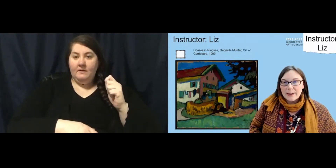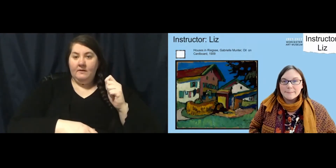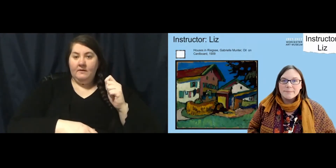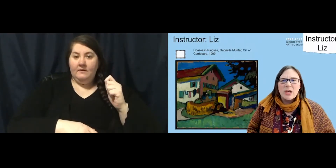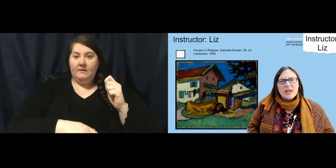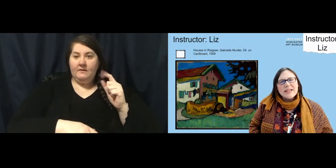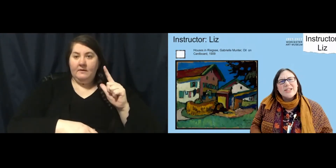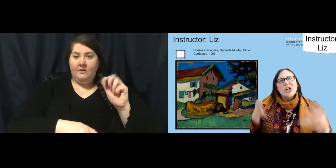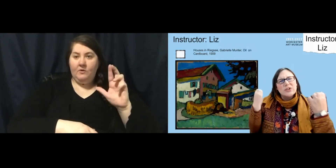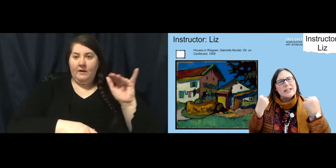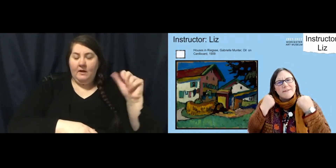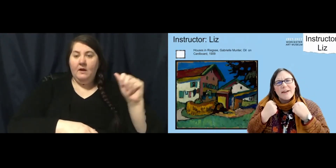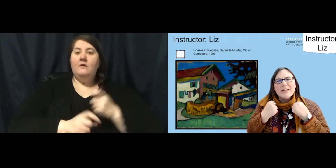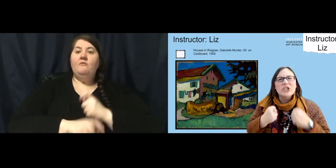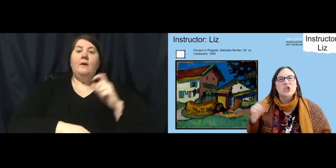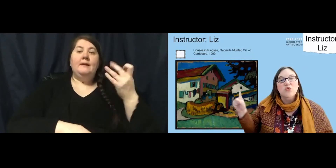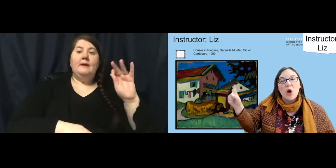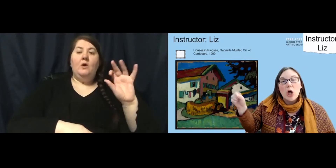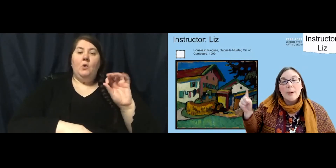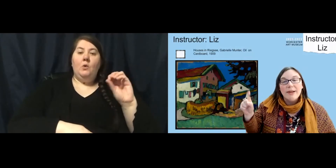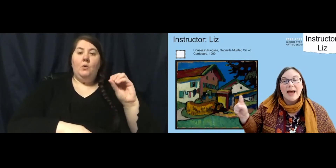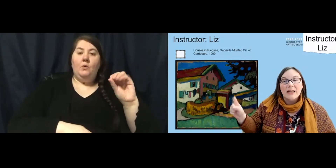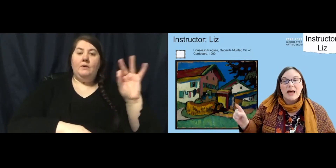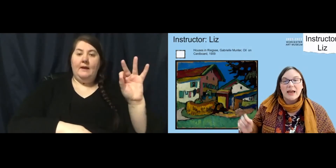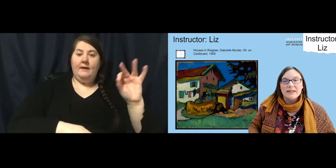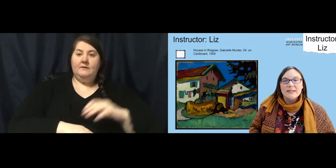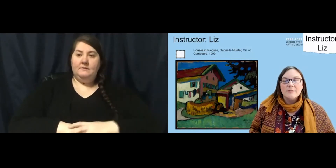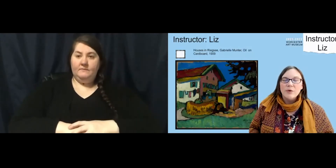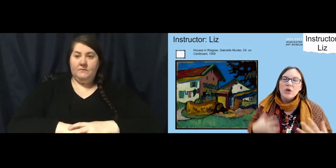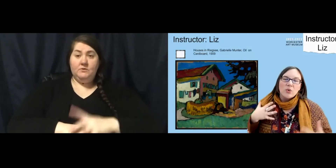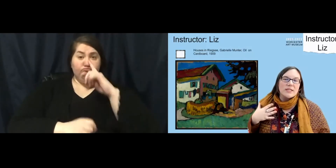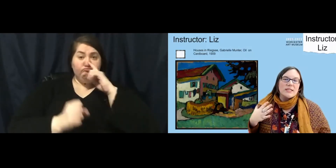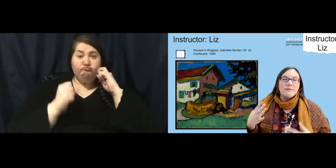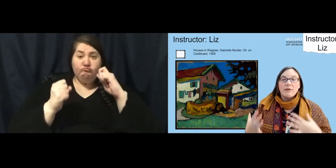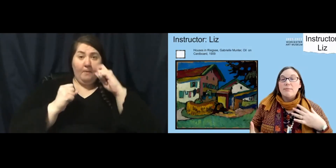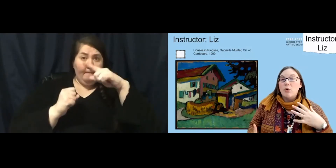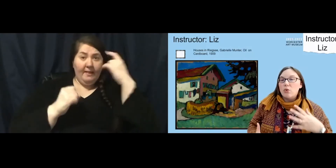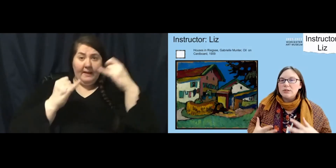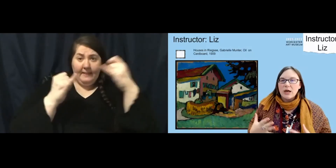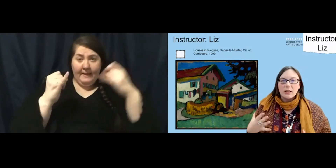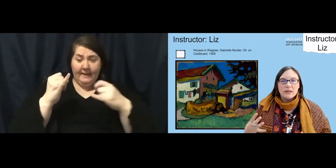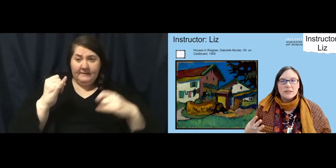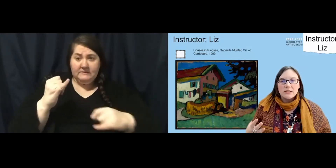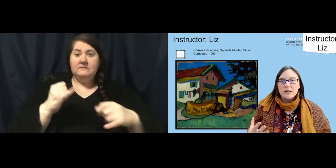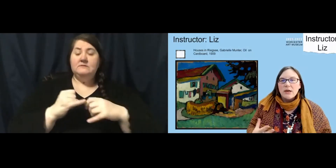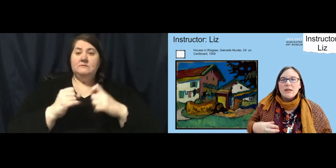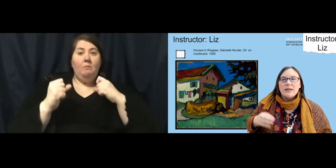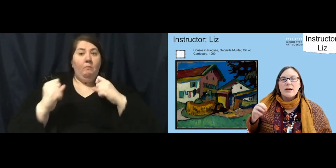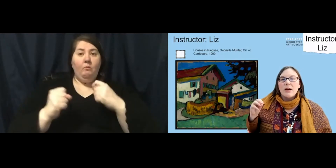This also has very strong black lines. We see very bold colors.